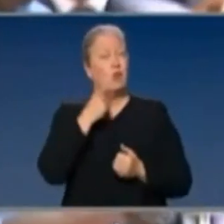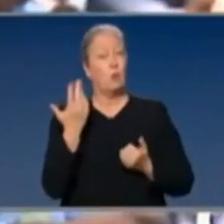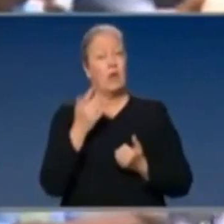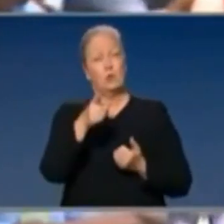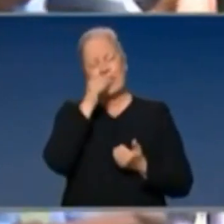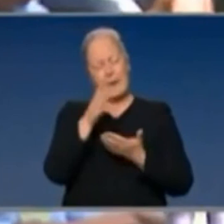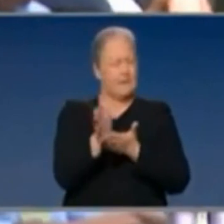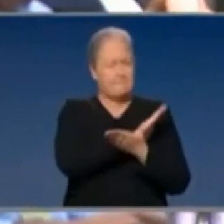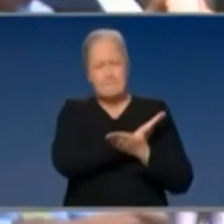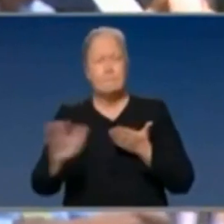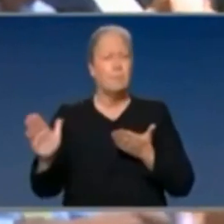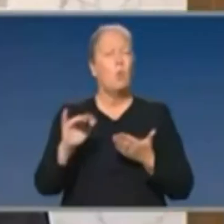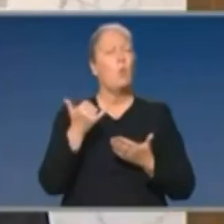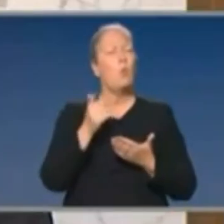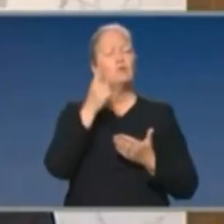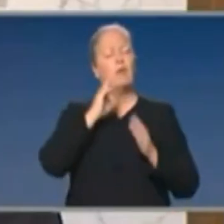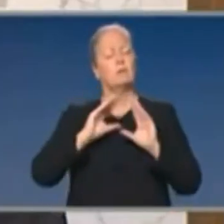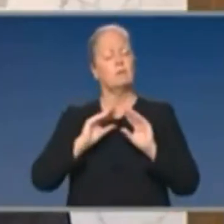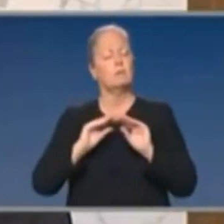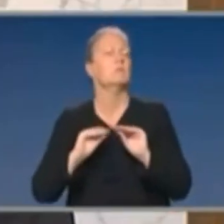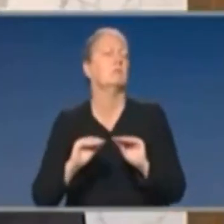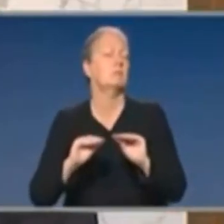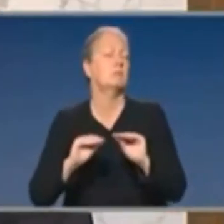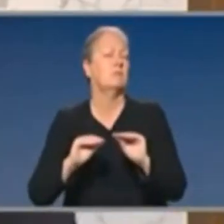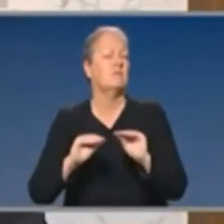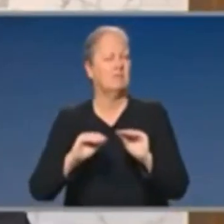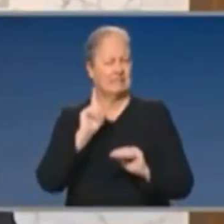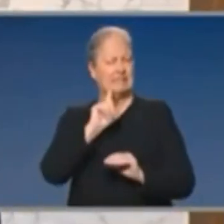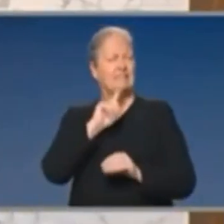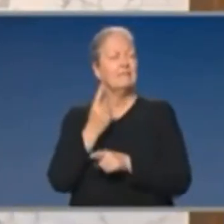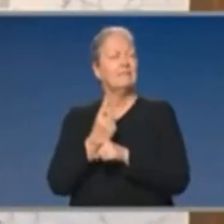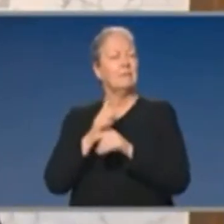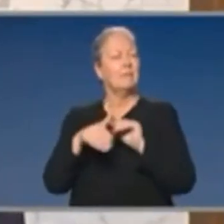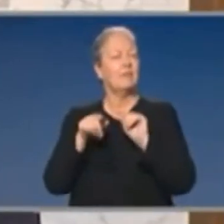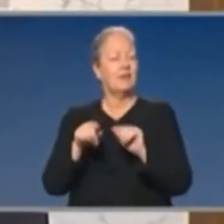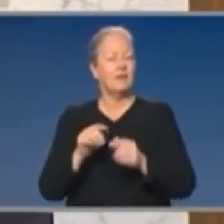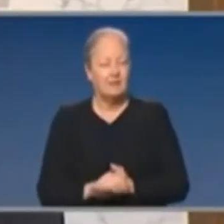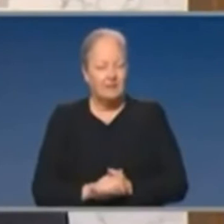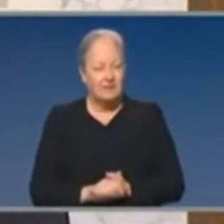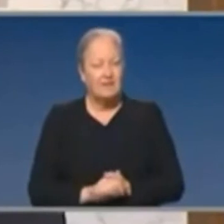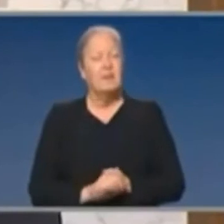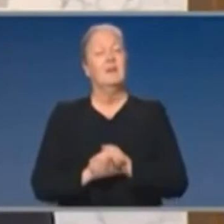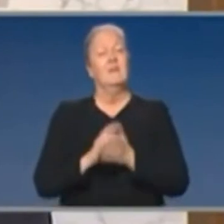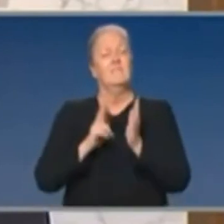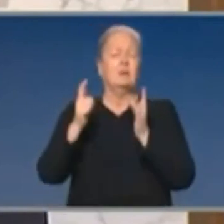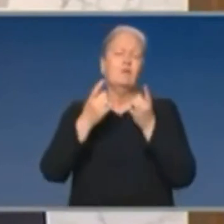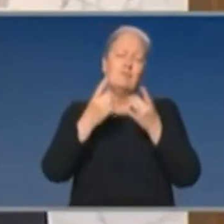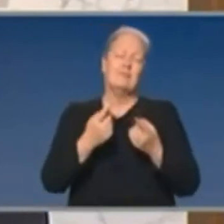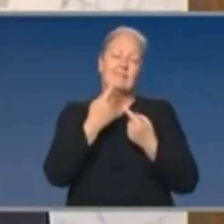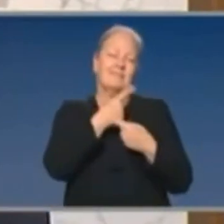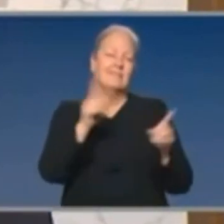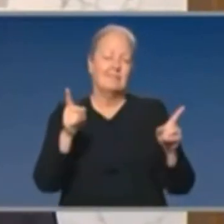a suppression strategy as James Molino was saying this morning? Look, I think Victoria is pretty clear that they are not pursuing an elimination